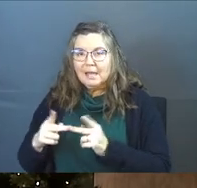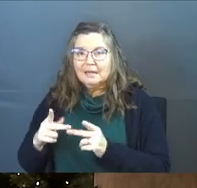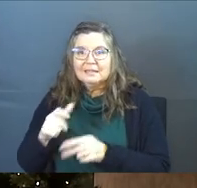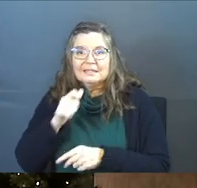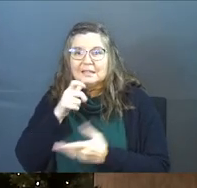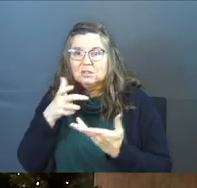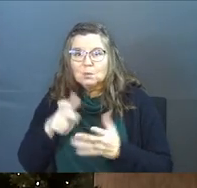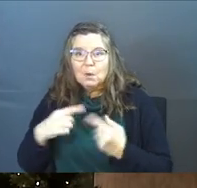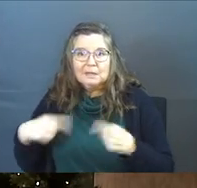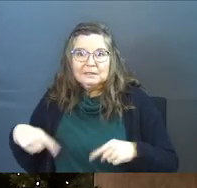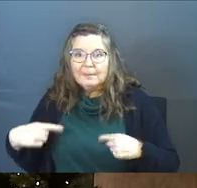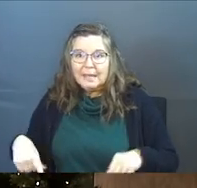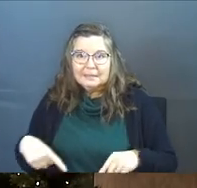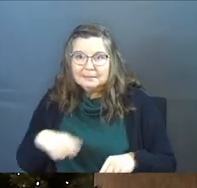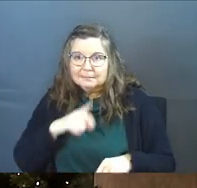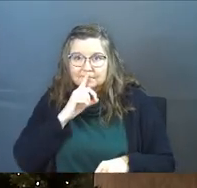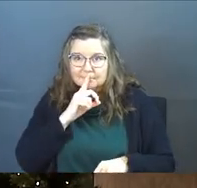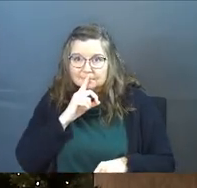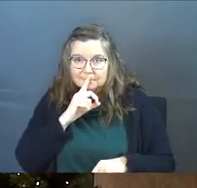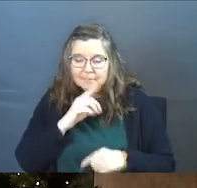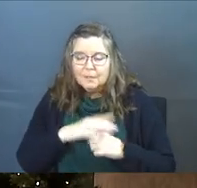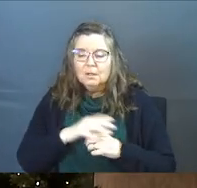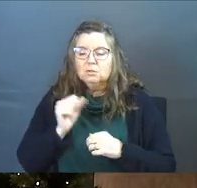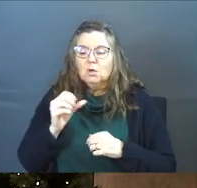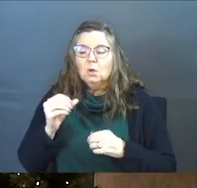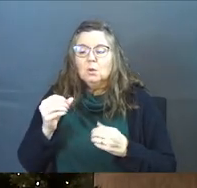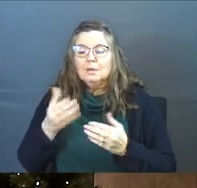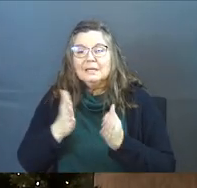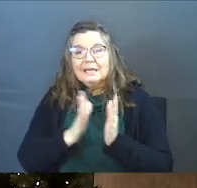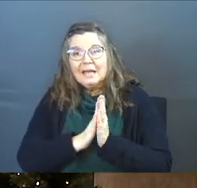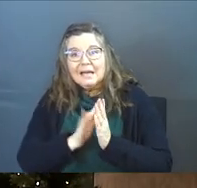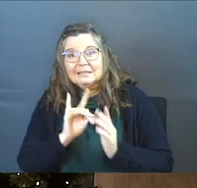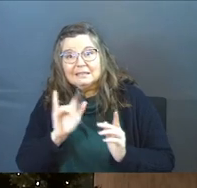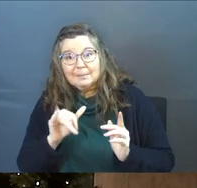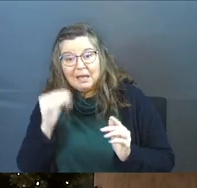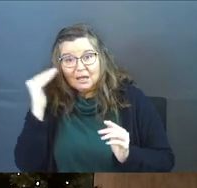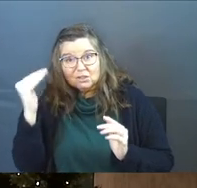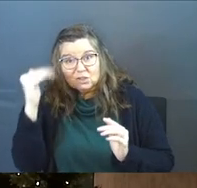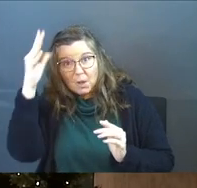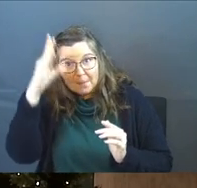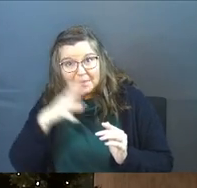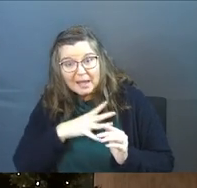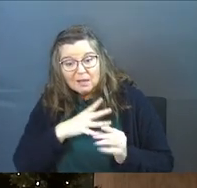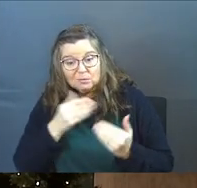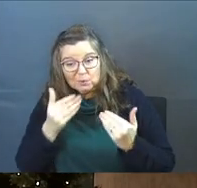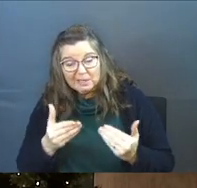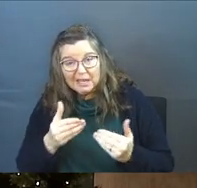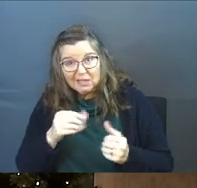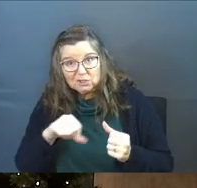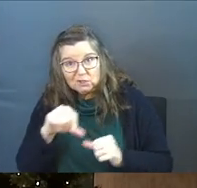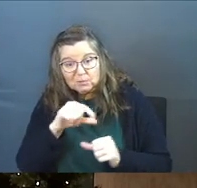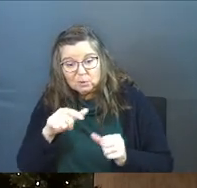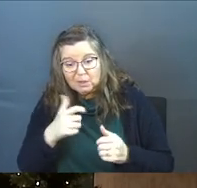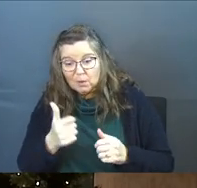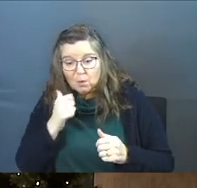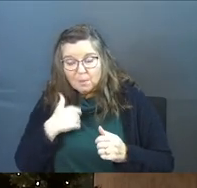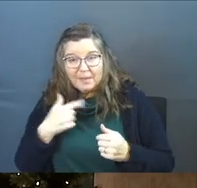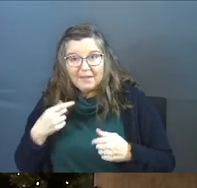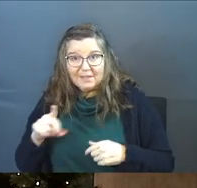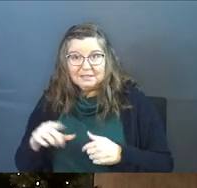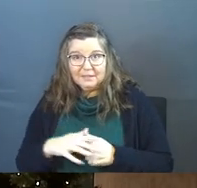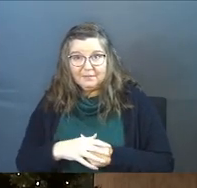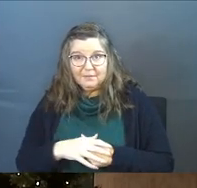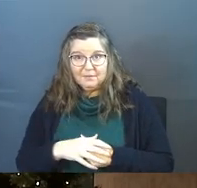and he doesn't want debates. So he asks Timothy as an adult man to get circumcised so that he won't be